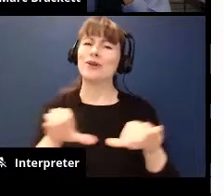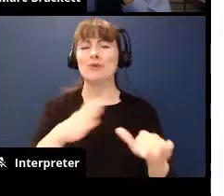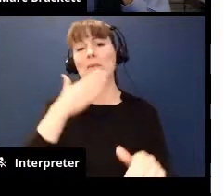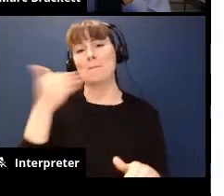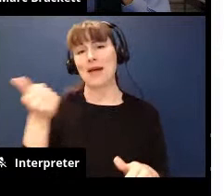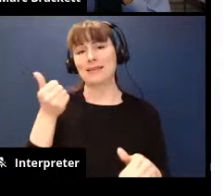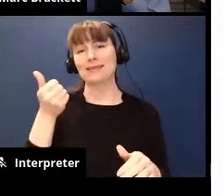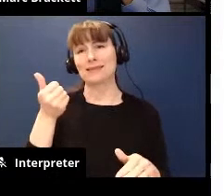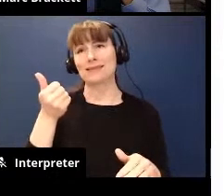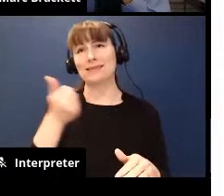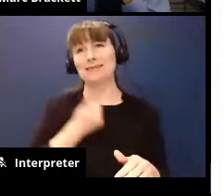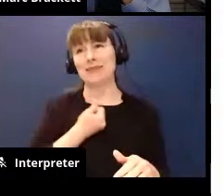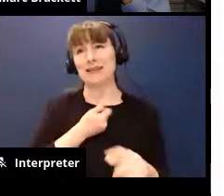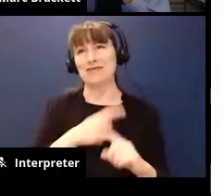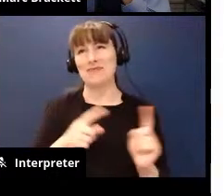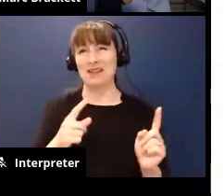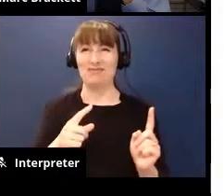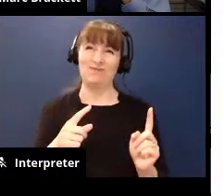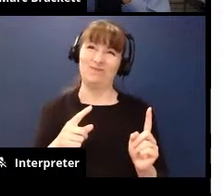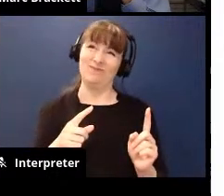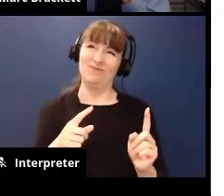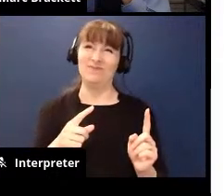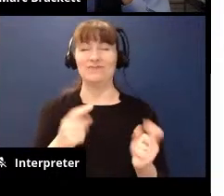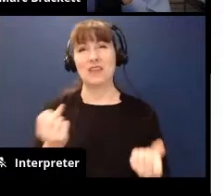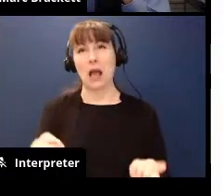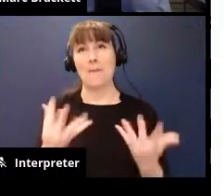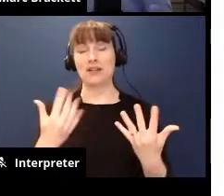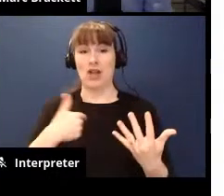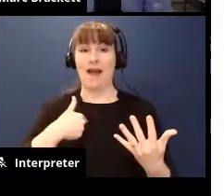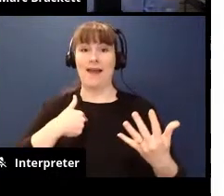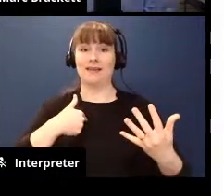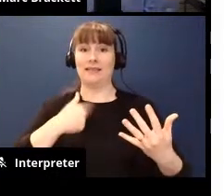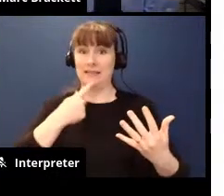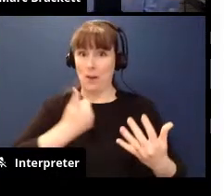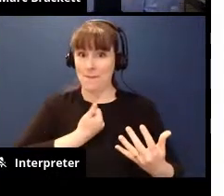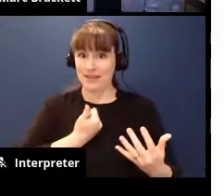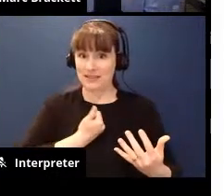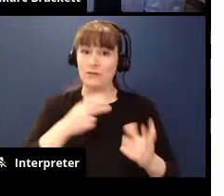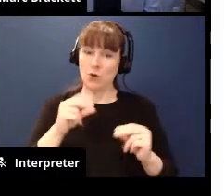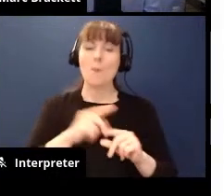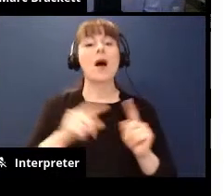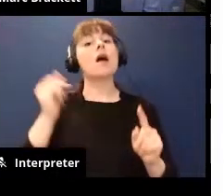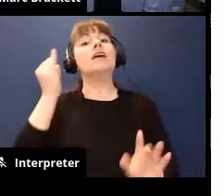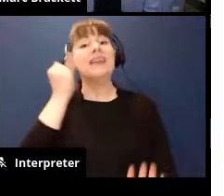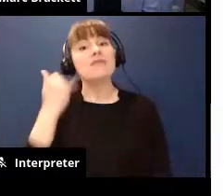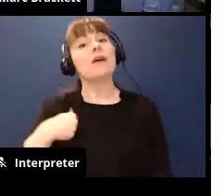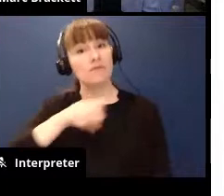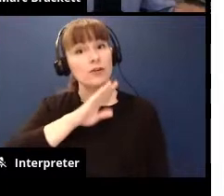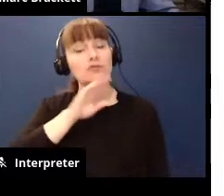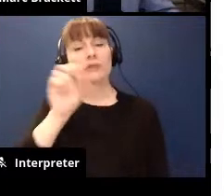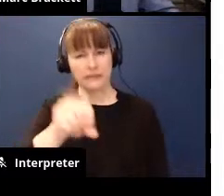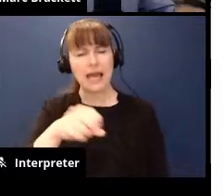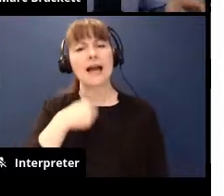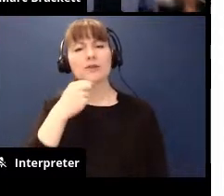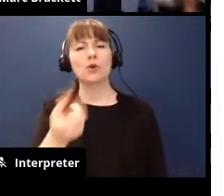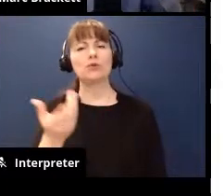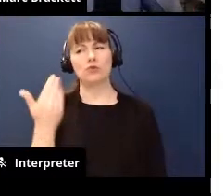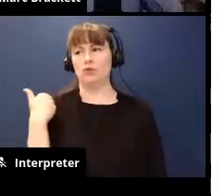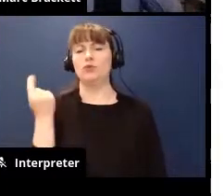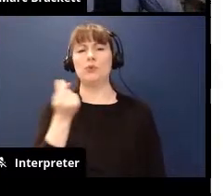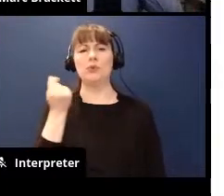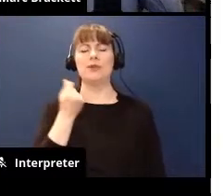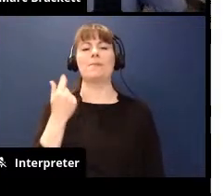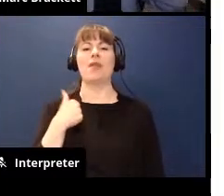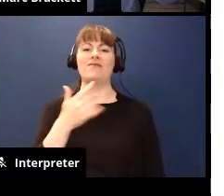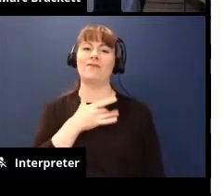version of myself but you're right i don't know how much that that self-talk happens sometimes when i'm frustrated i do you know i told i told you last time that